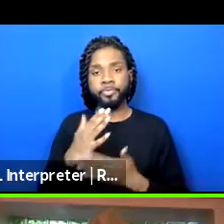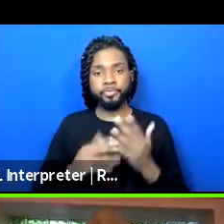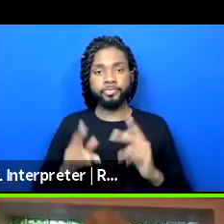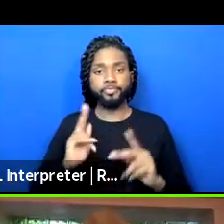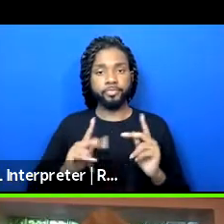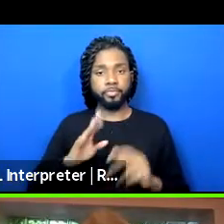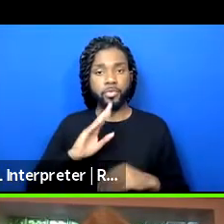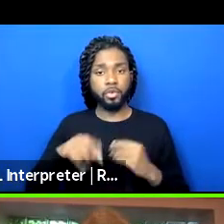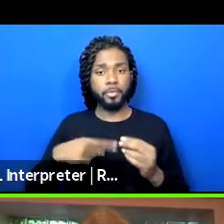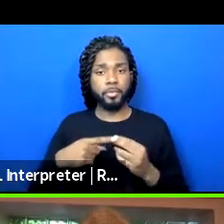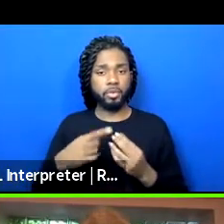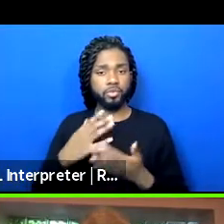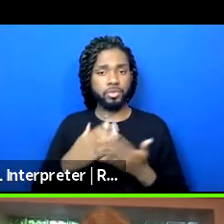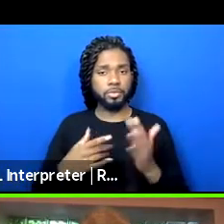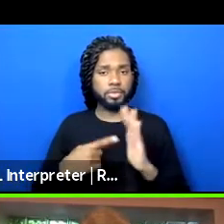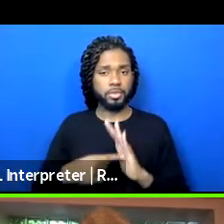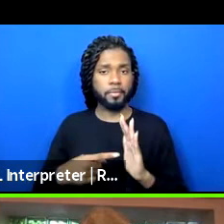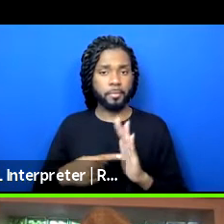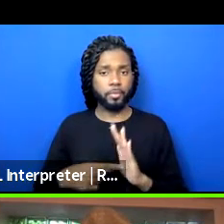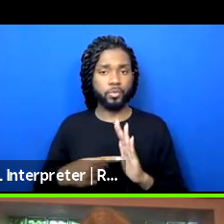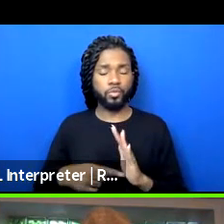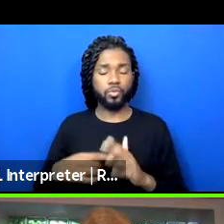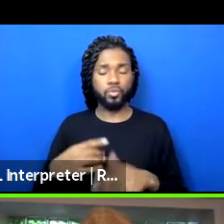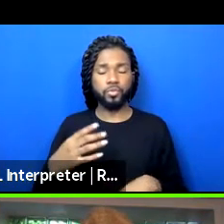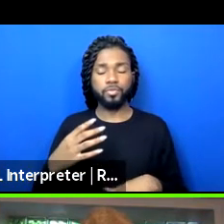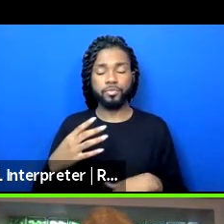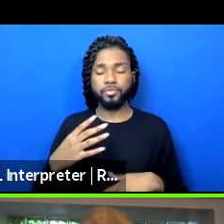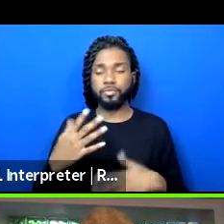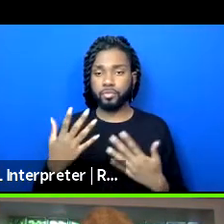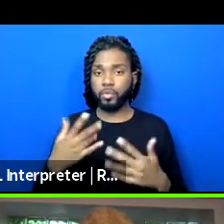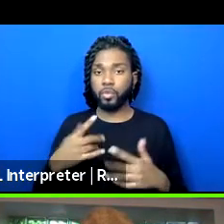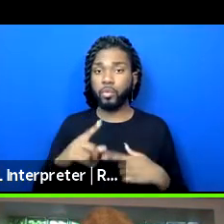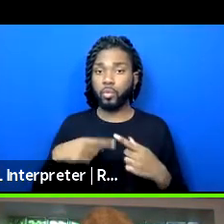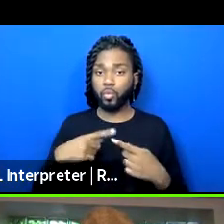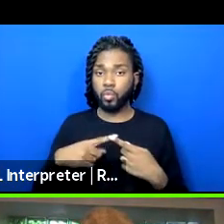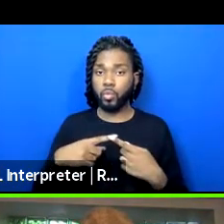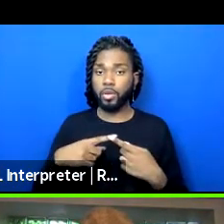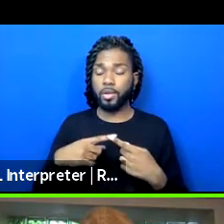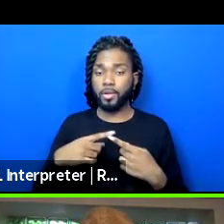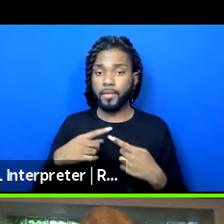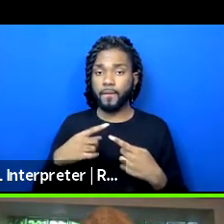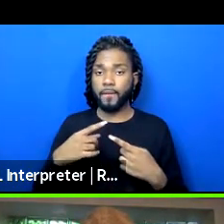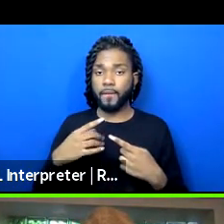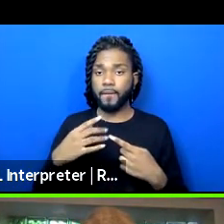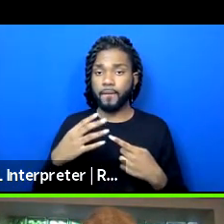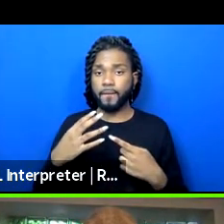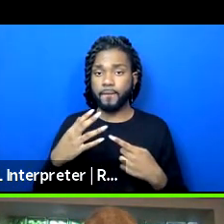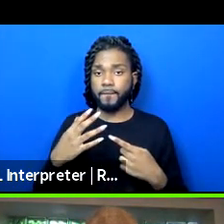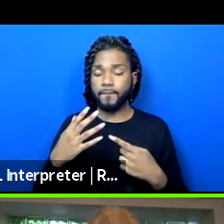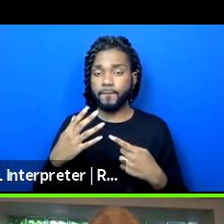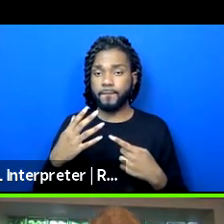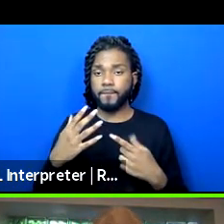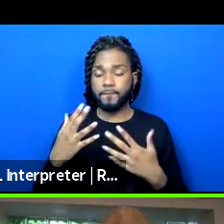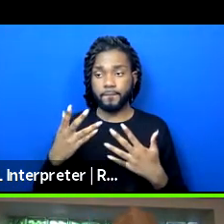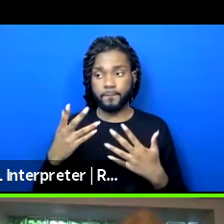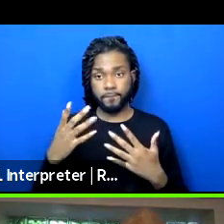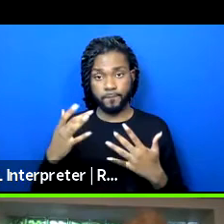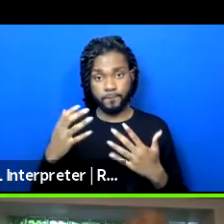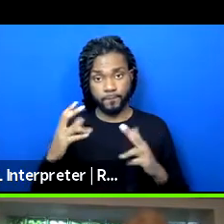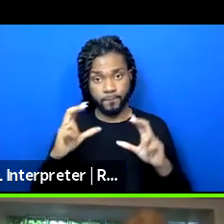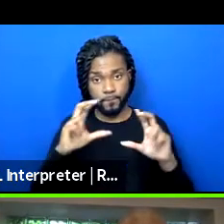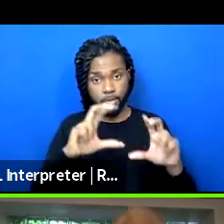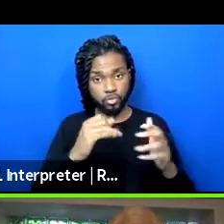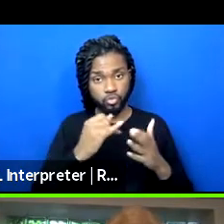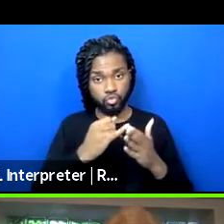examples of how, you know, when there has been investment in, um, in artists, in, in black